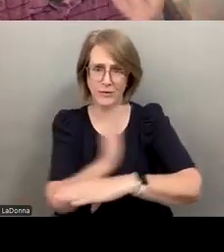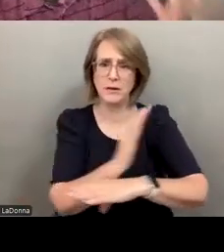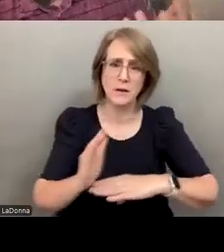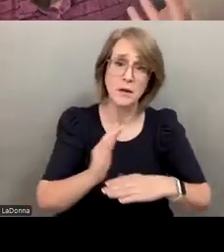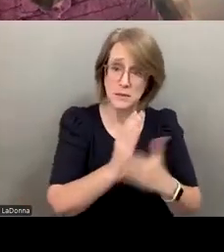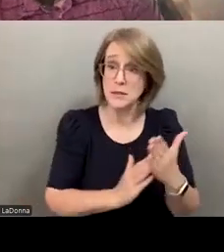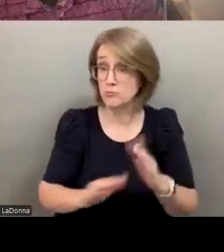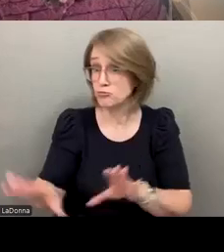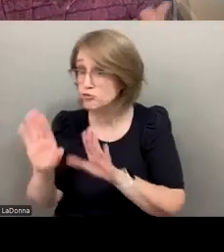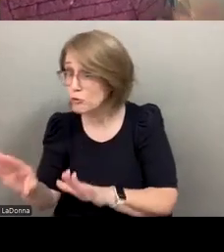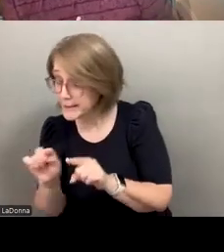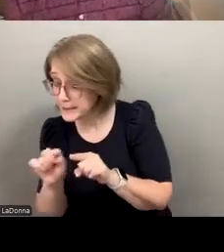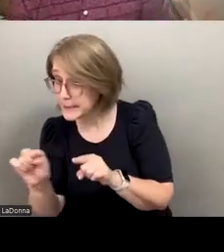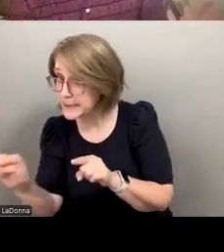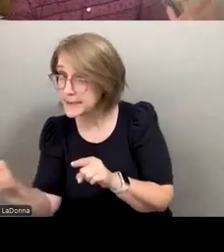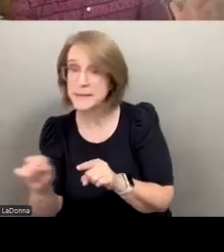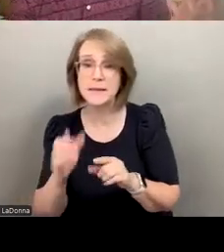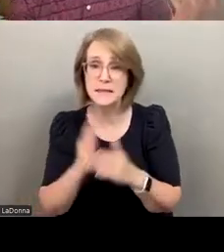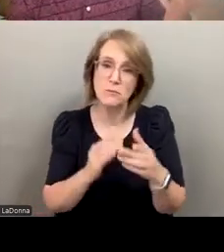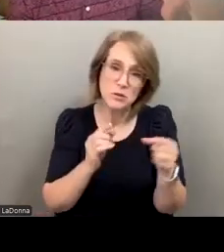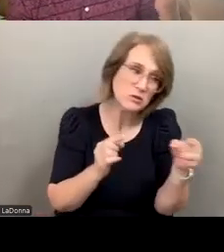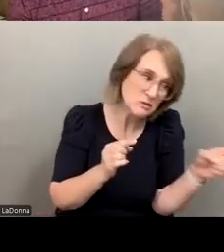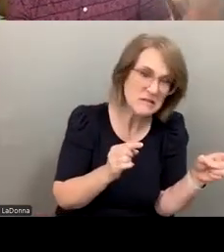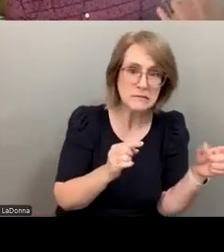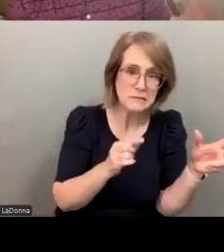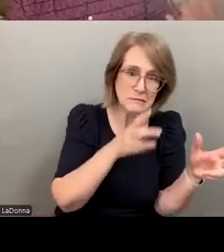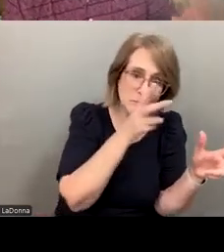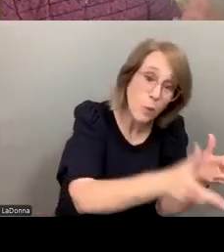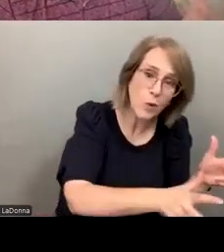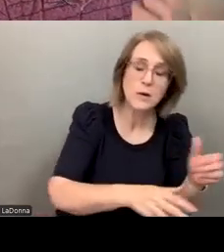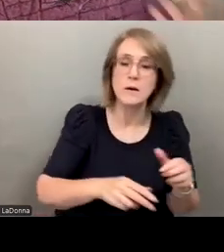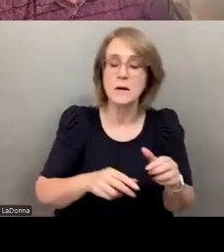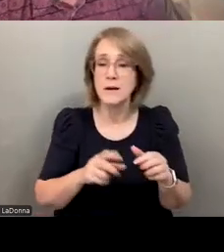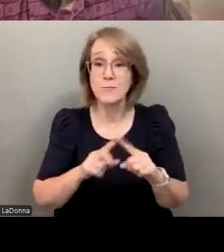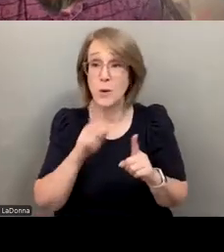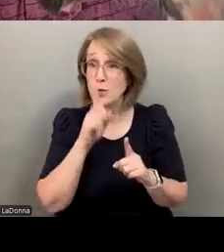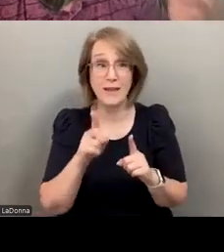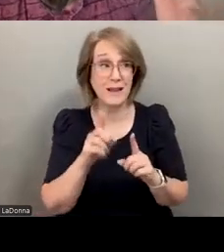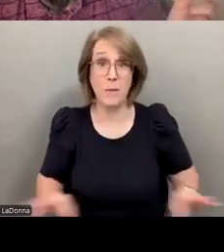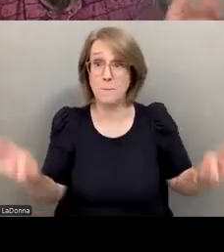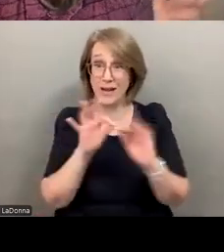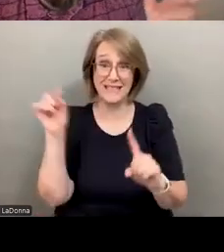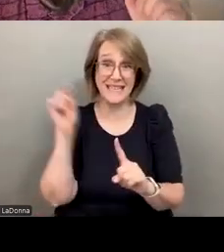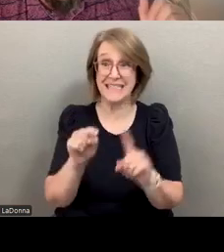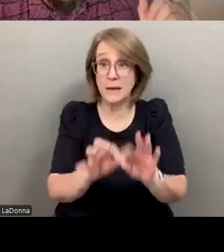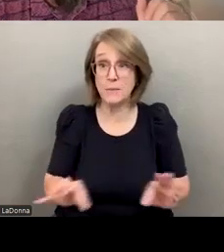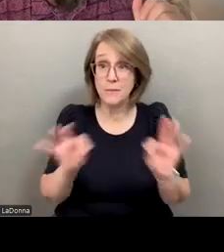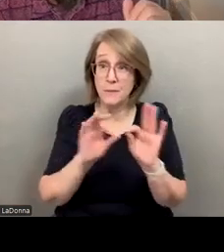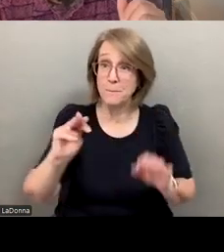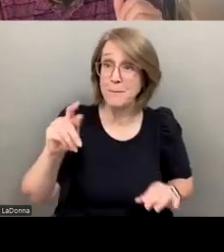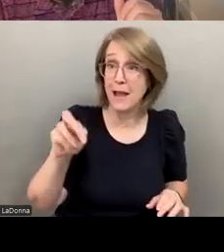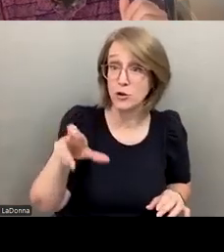some folks who are doing really quite well and some folks who are struggling, and the issue is that it really matters. And so there's a couple